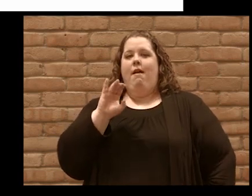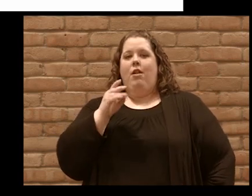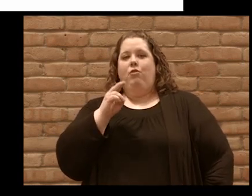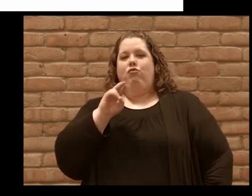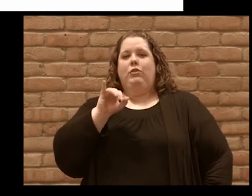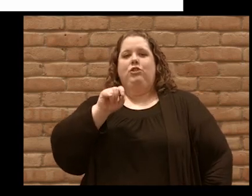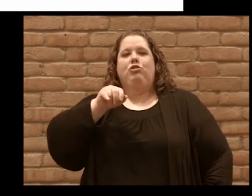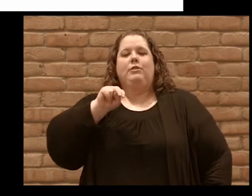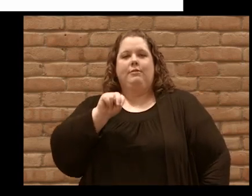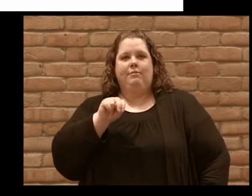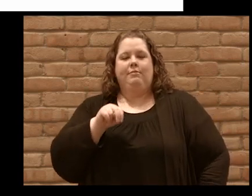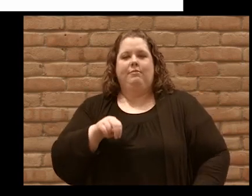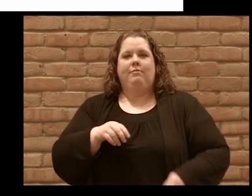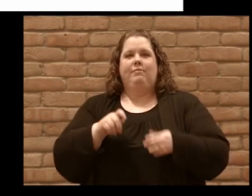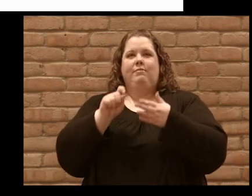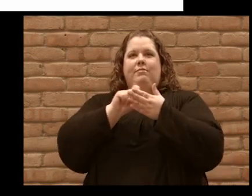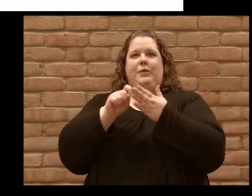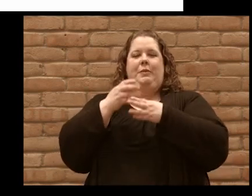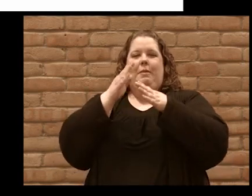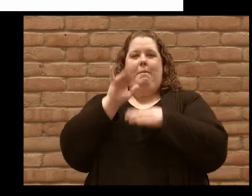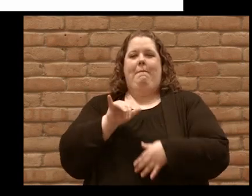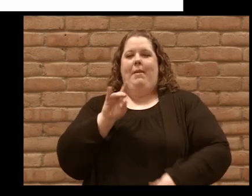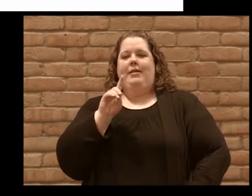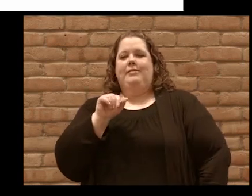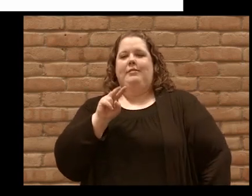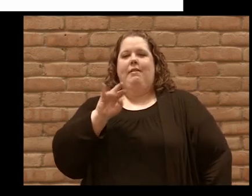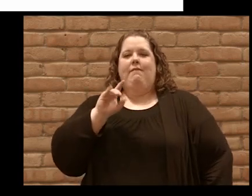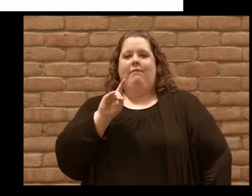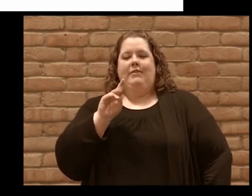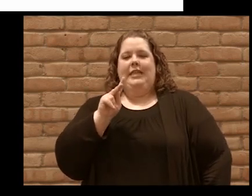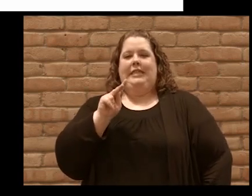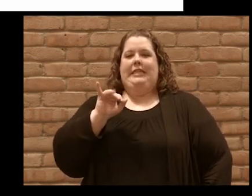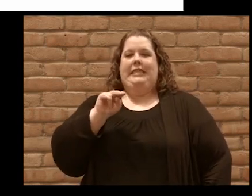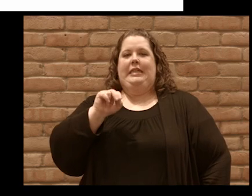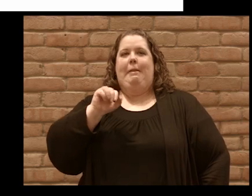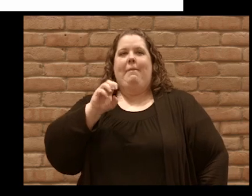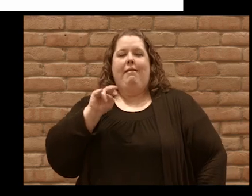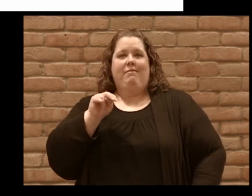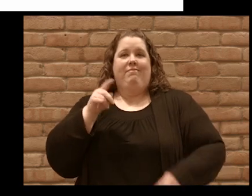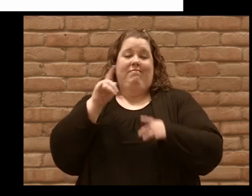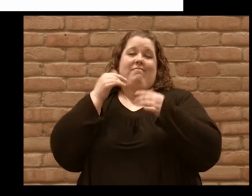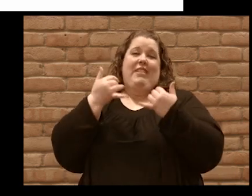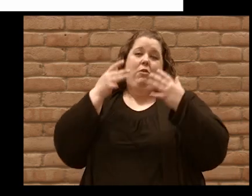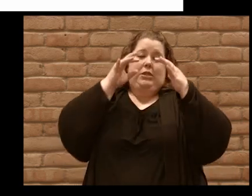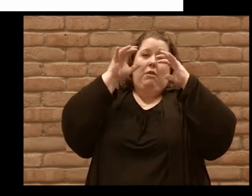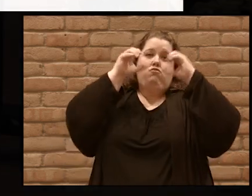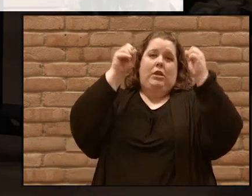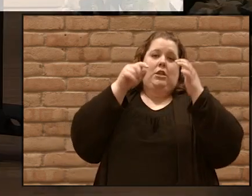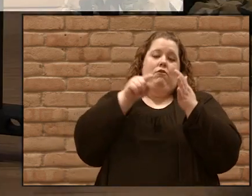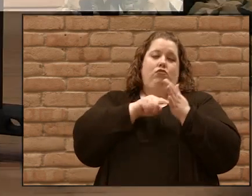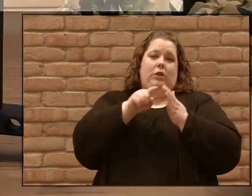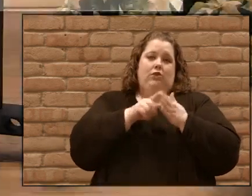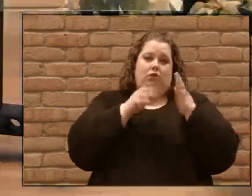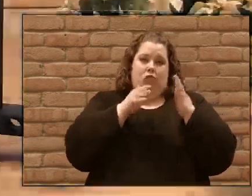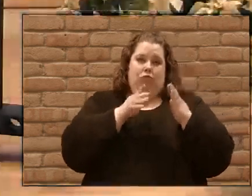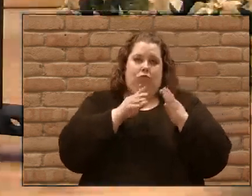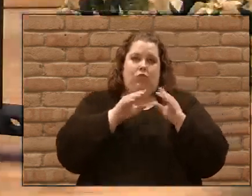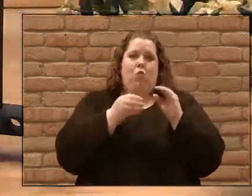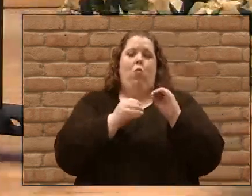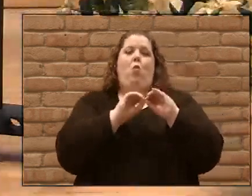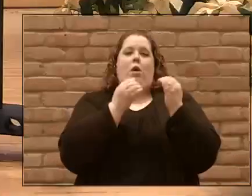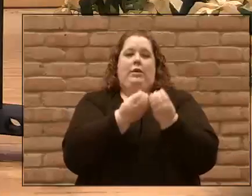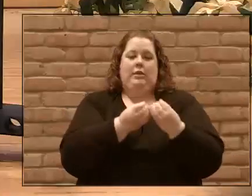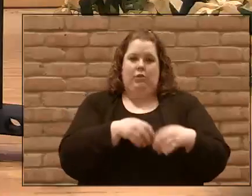by a Christian researcher named David Kinnaman, who's now the president of Barna Research, along with Gabe Lyons. And Un-Christian